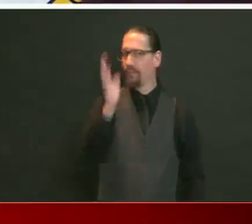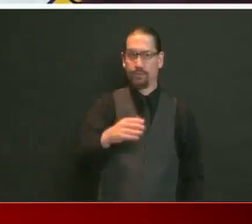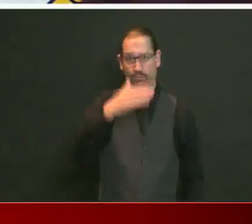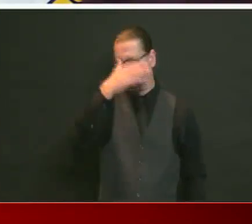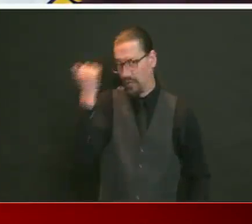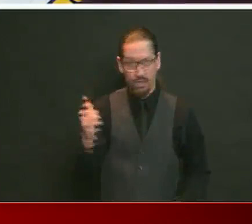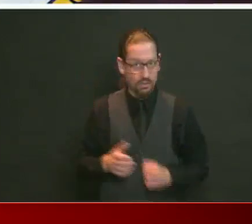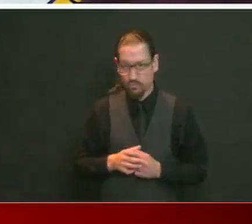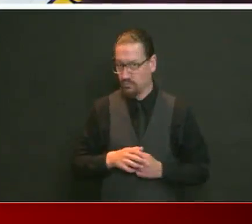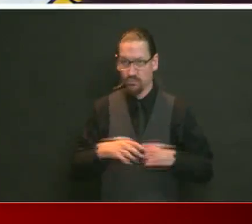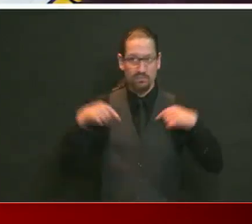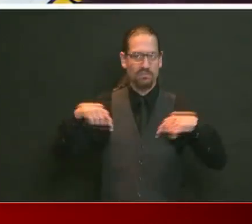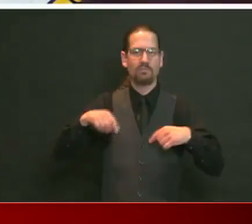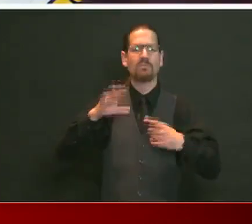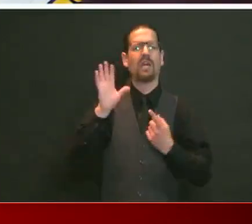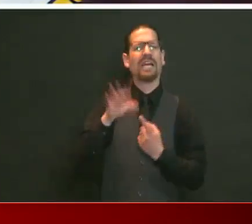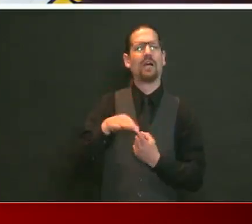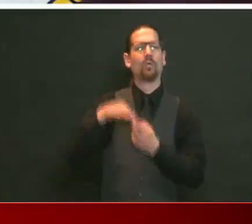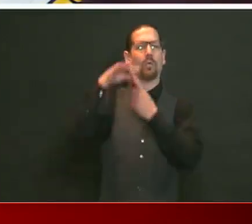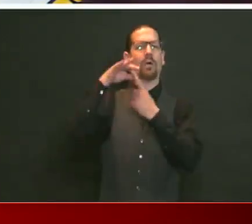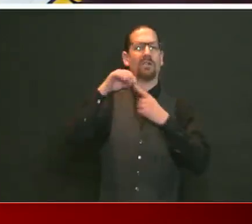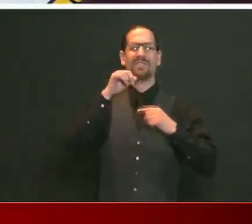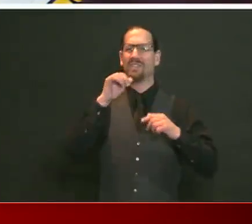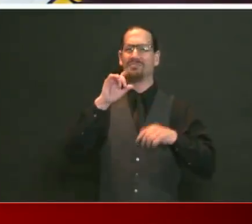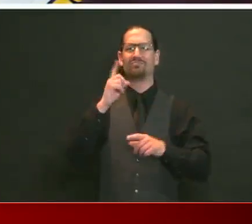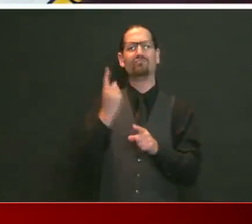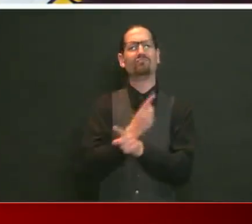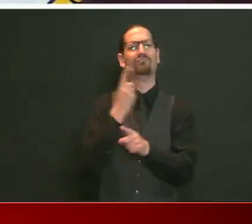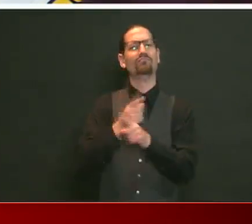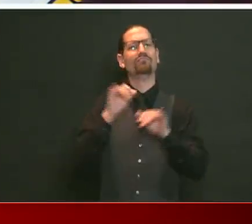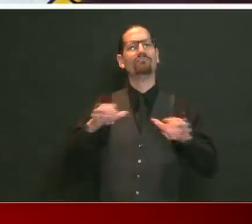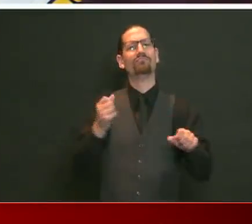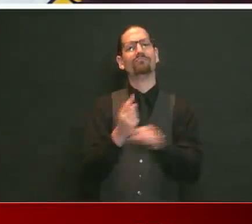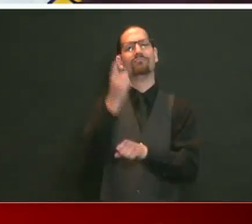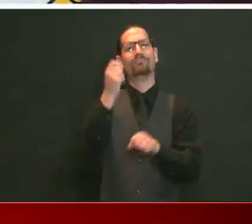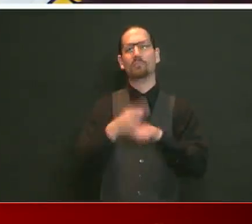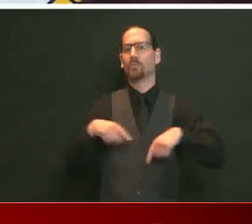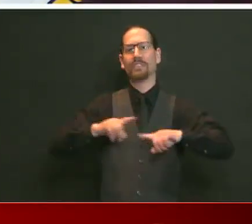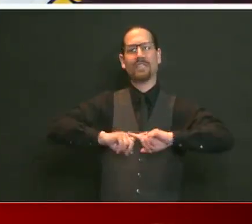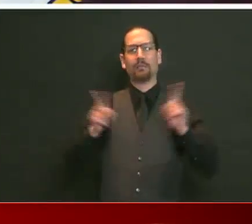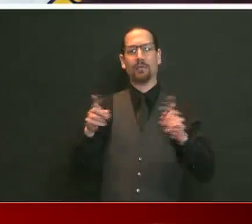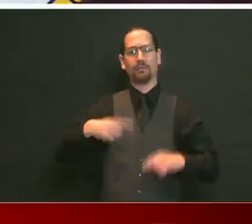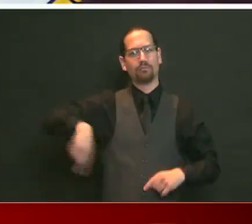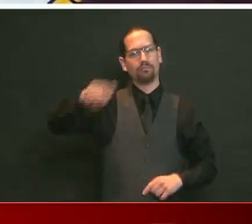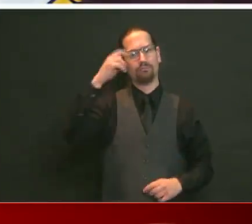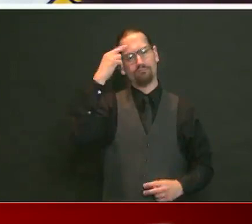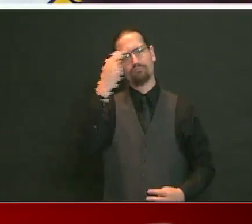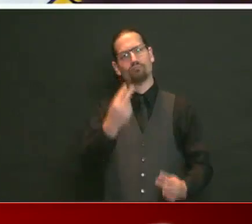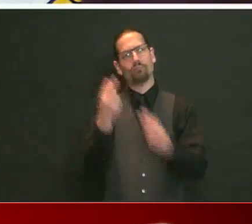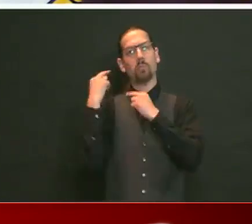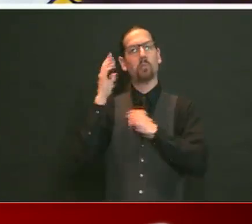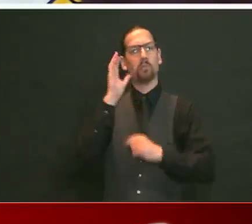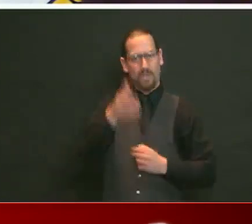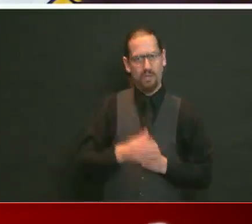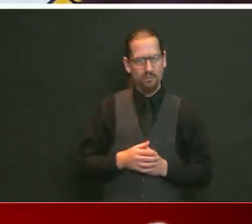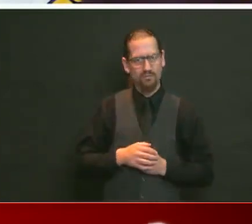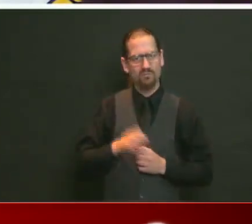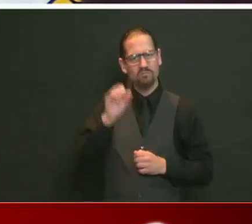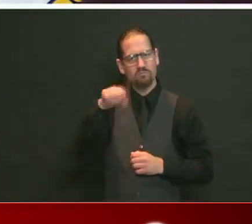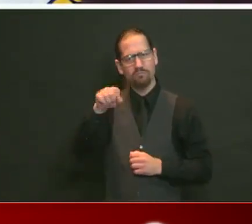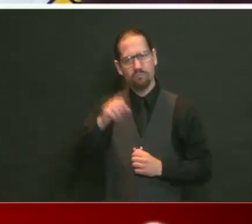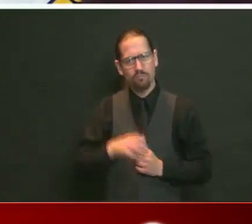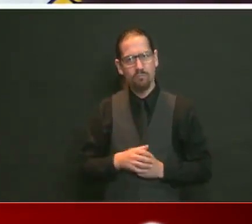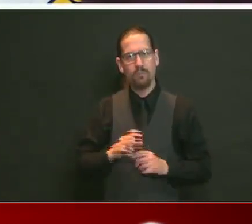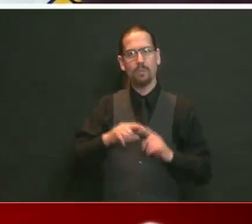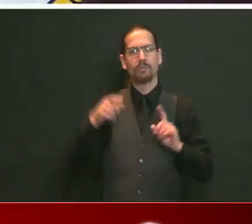hope you get as creative as possible and make it memorable and have some fun with it. The Department of Health